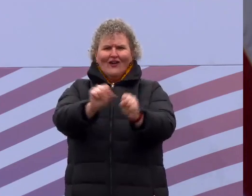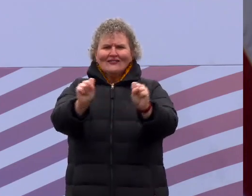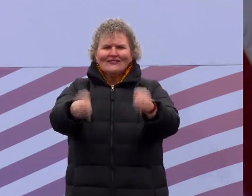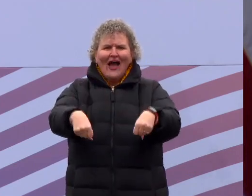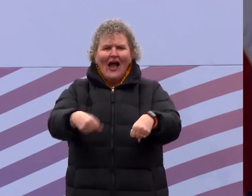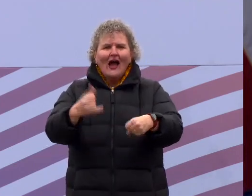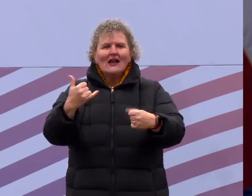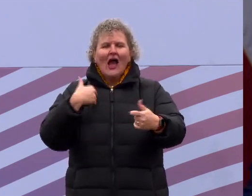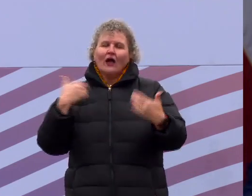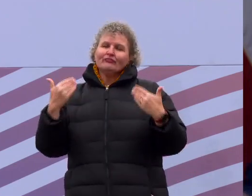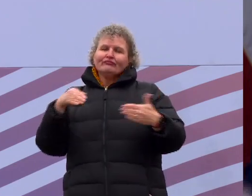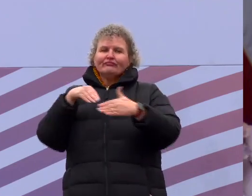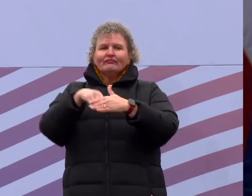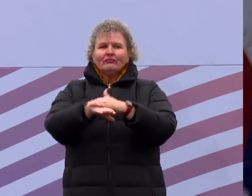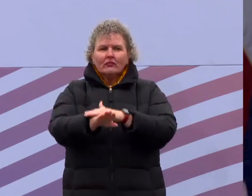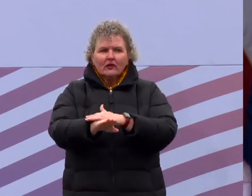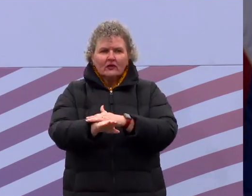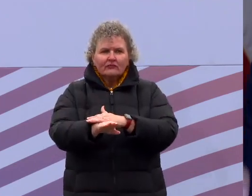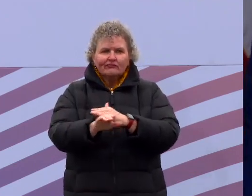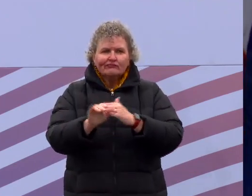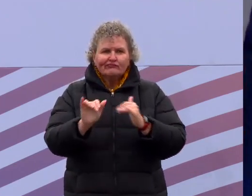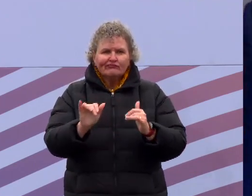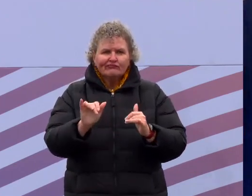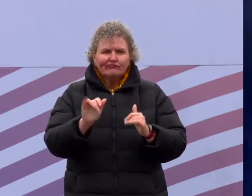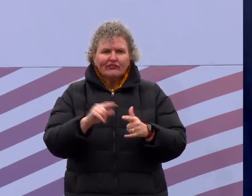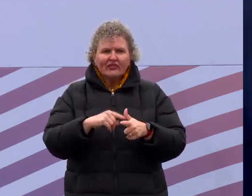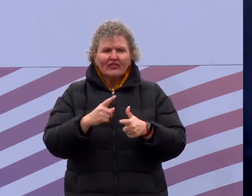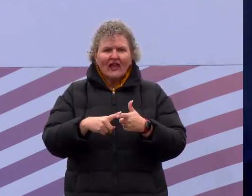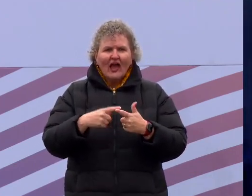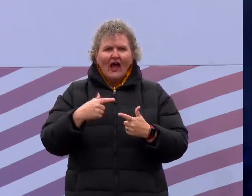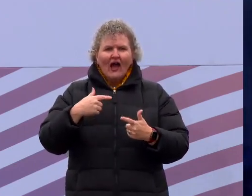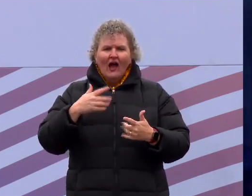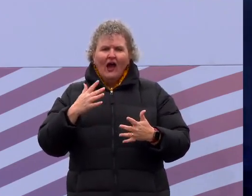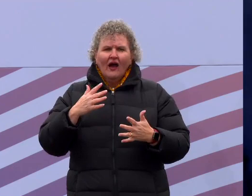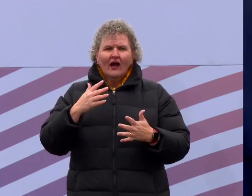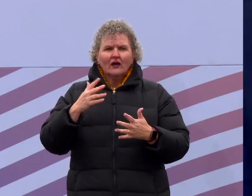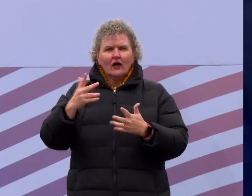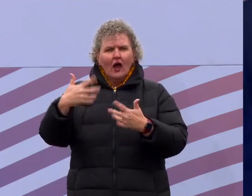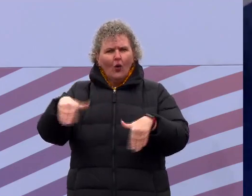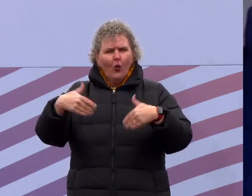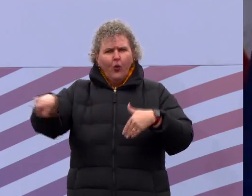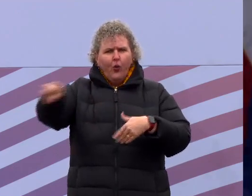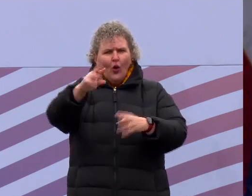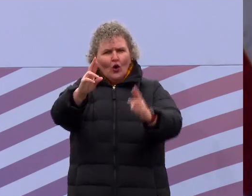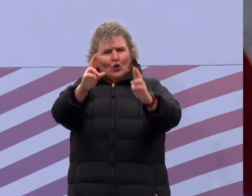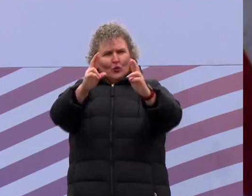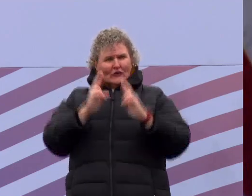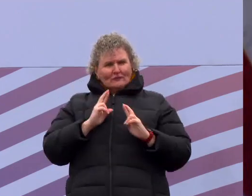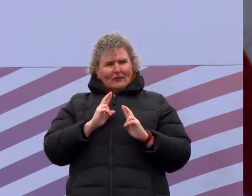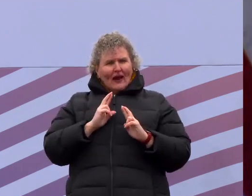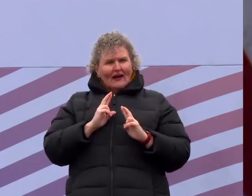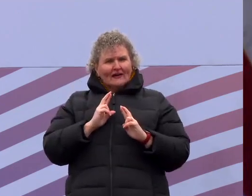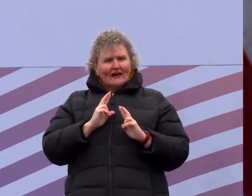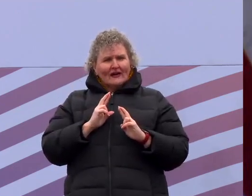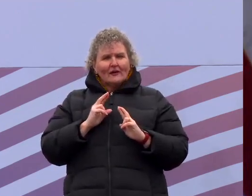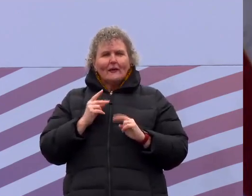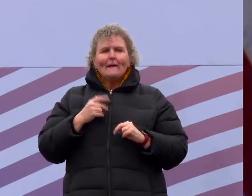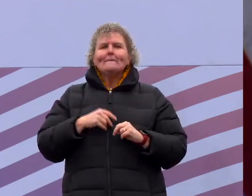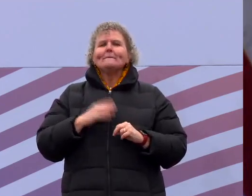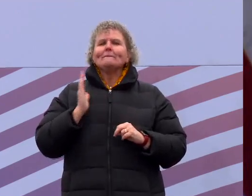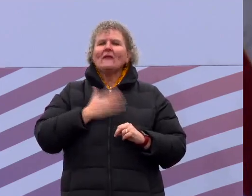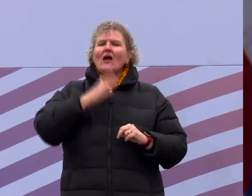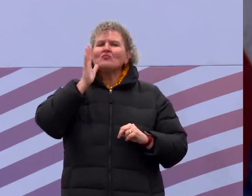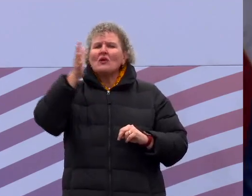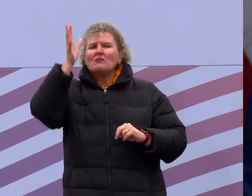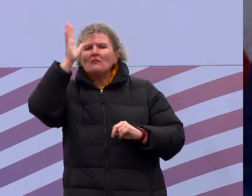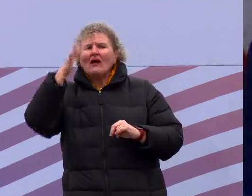wouldn't just be listened to, but they'd be respected. And their sacrifice and hard work was not